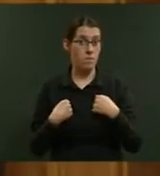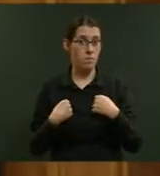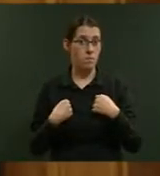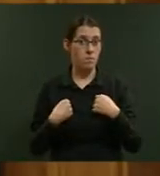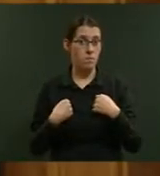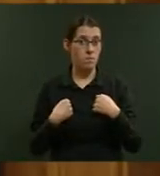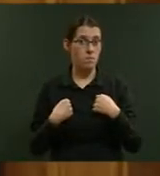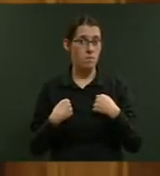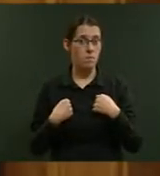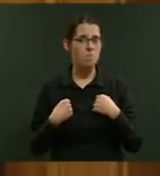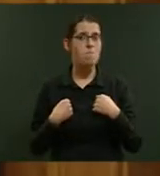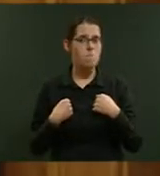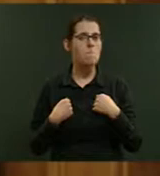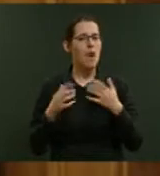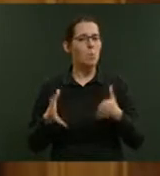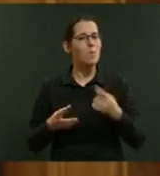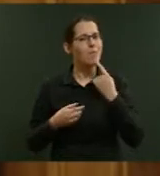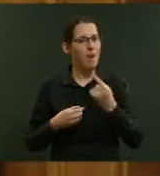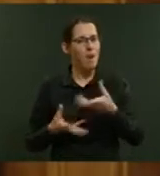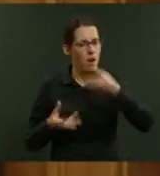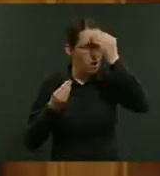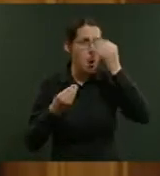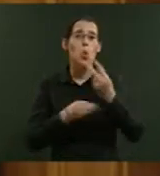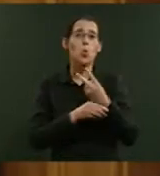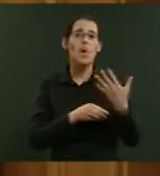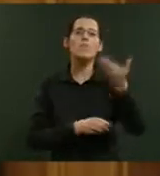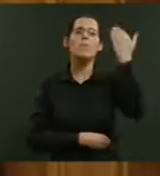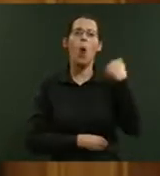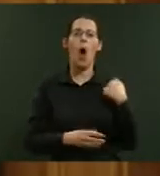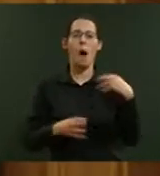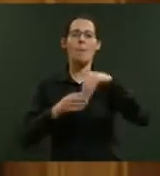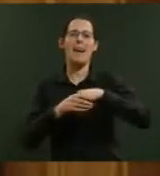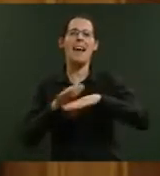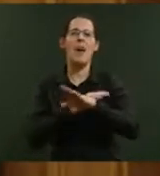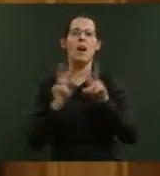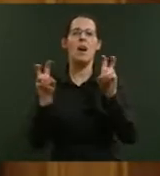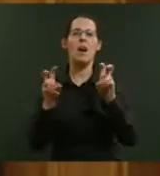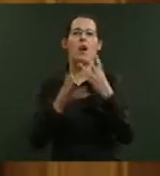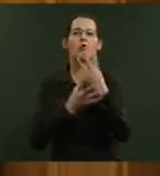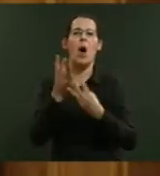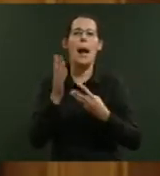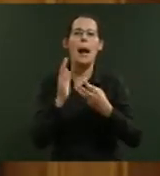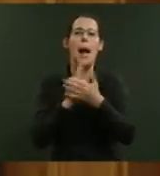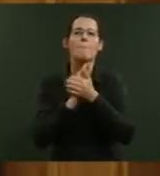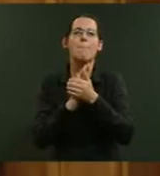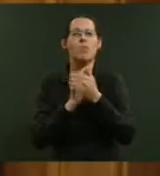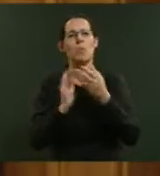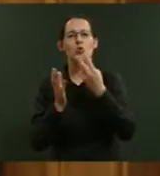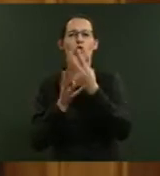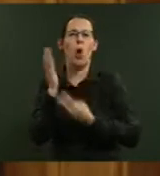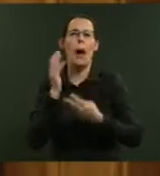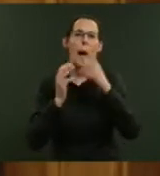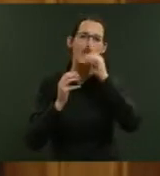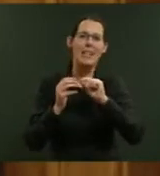participating twice in a triability triathlon in Wainui Mata, where able